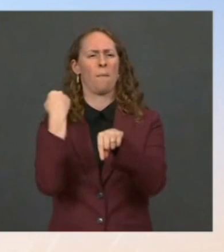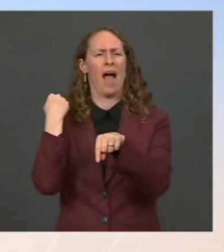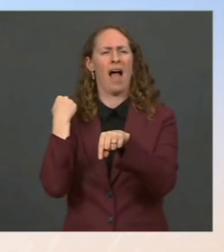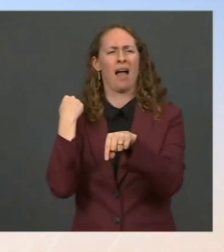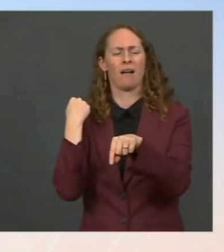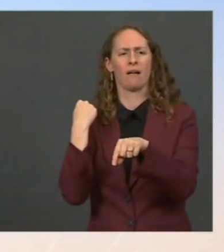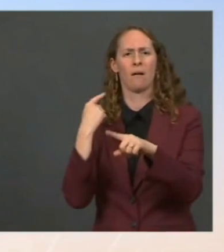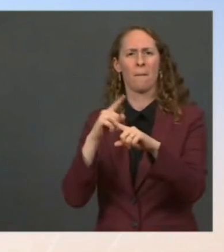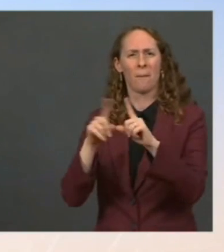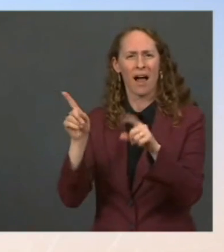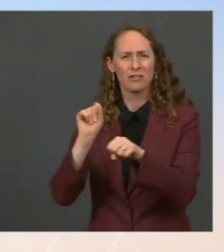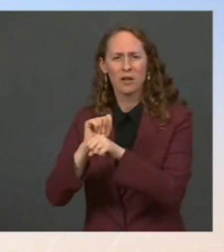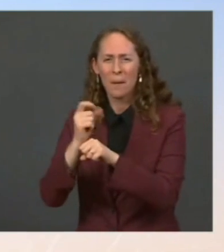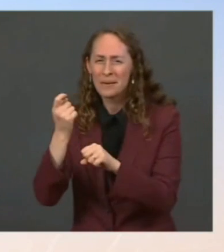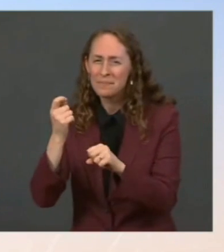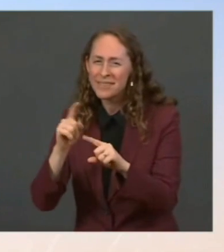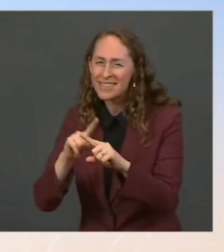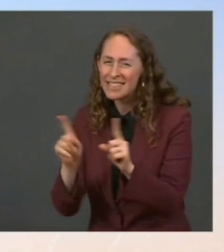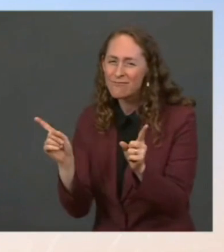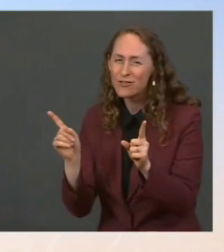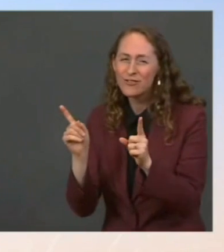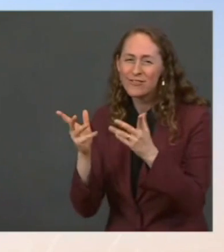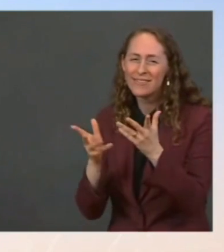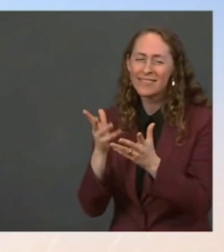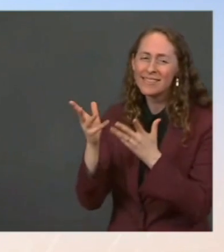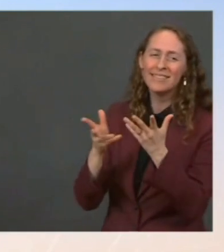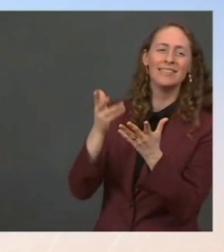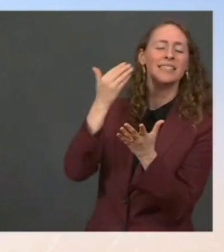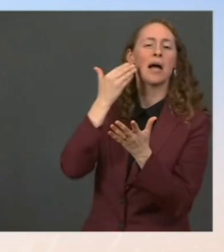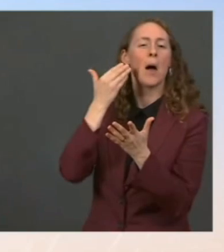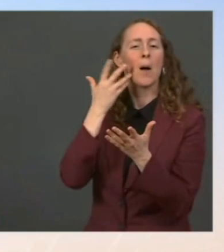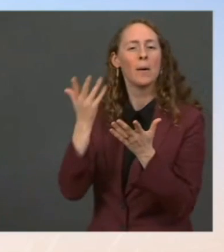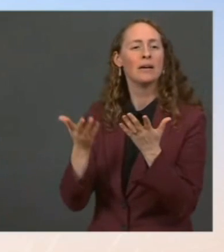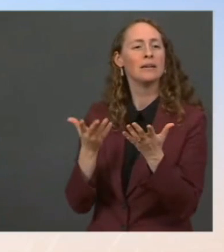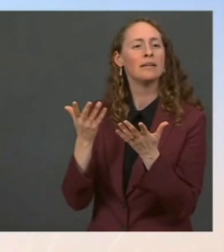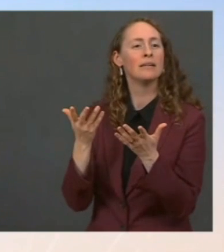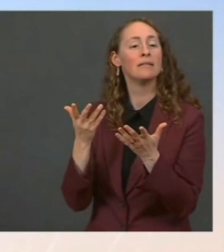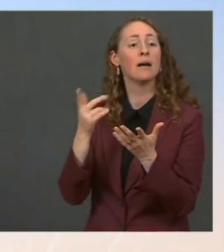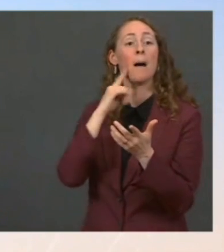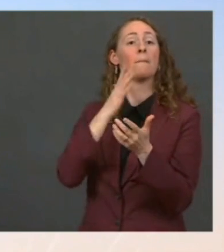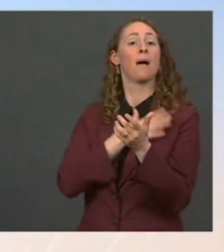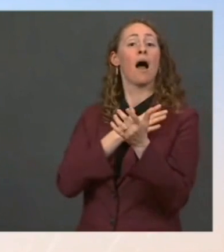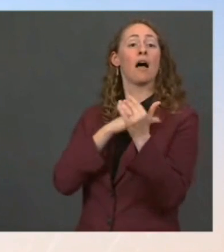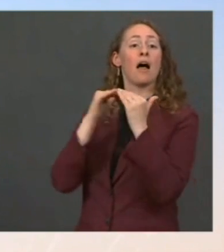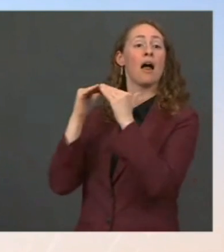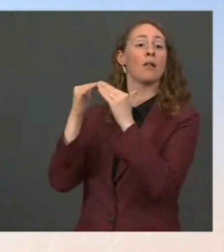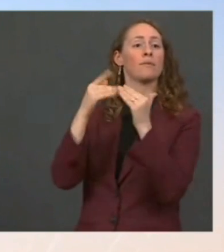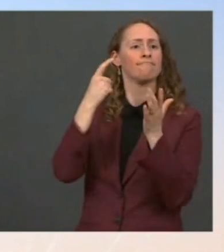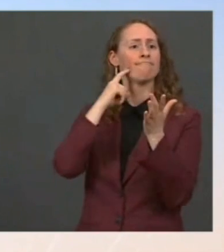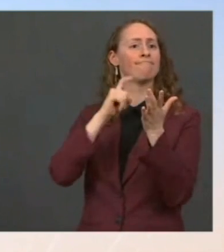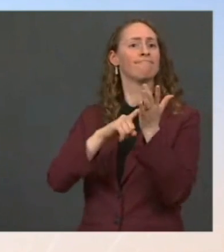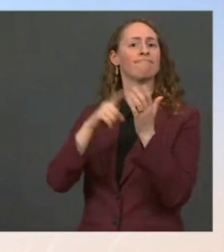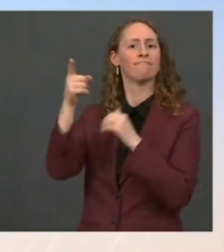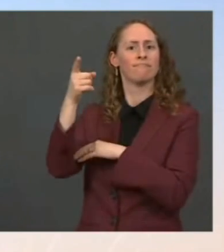than a lot of. And as one of my colleagues noted, we knew the supply chain issues were coming.